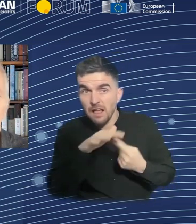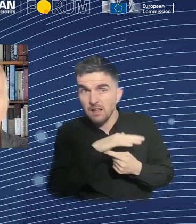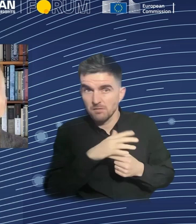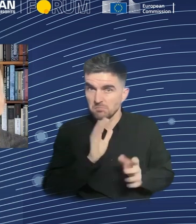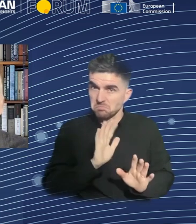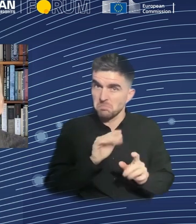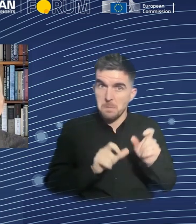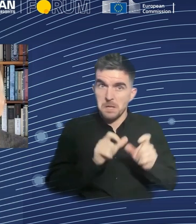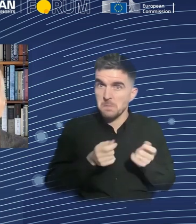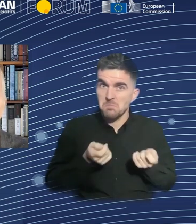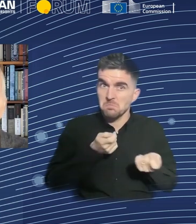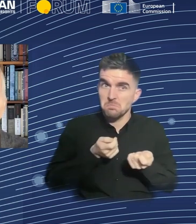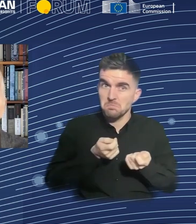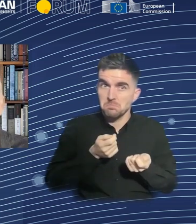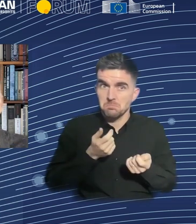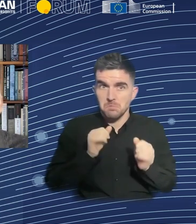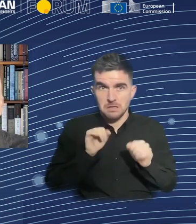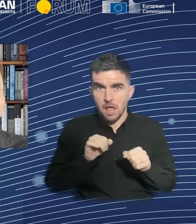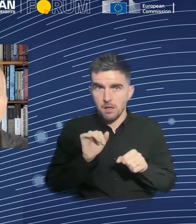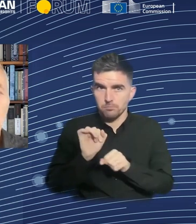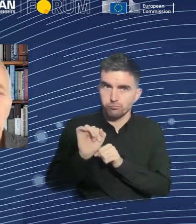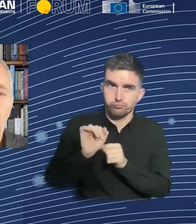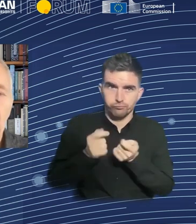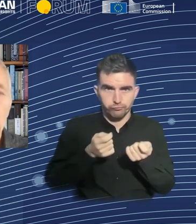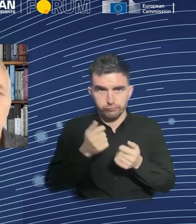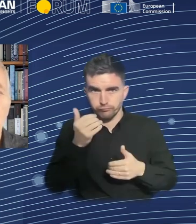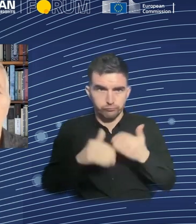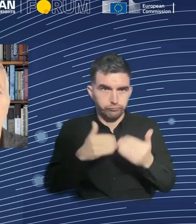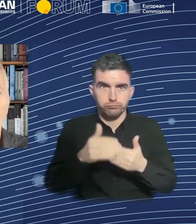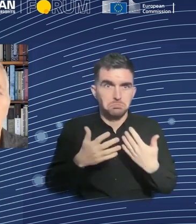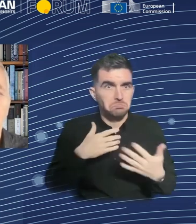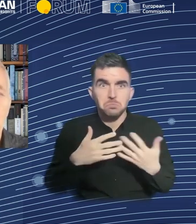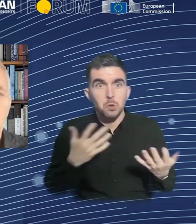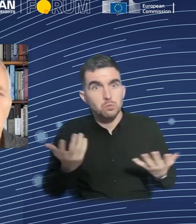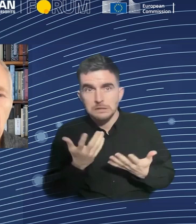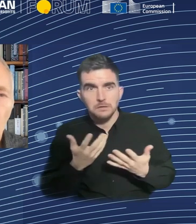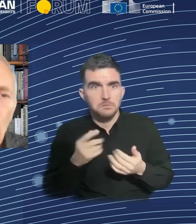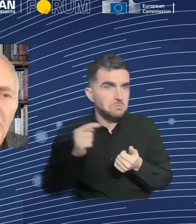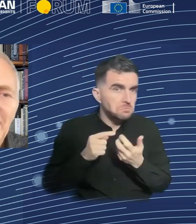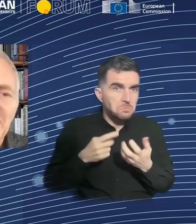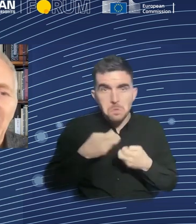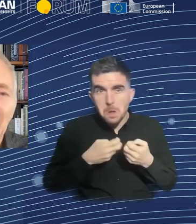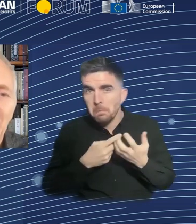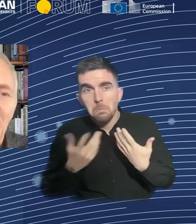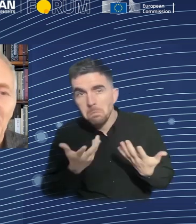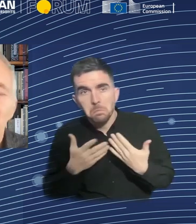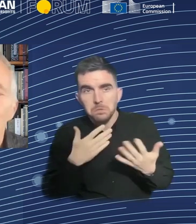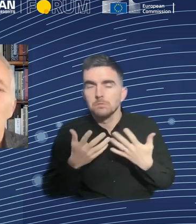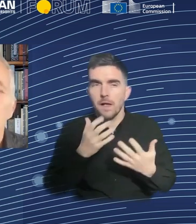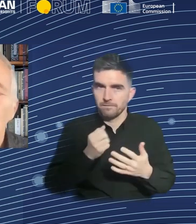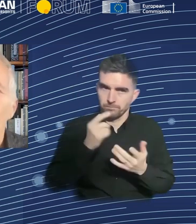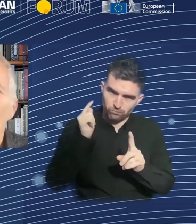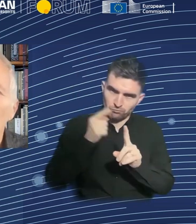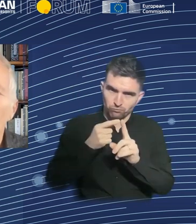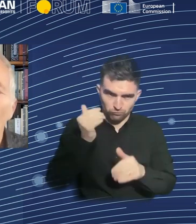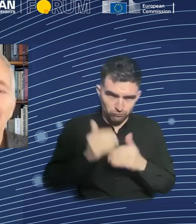They're not central to the narrative. So humans come to serve the machine and their masters. So what is that ill-considered